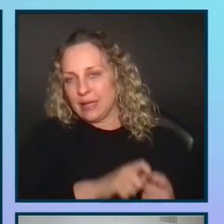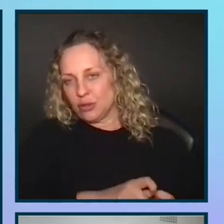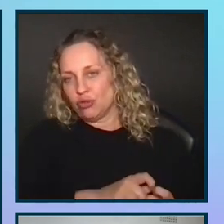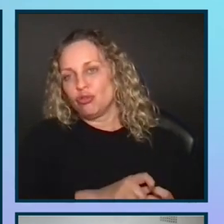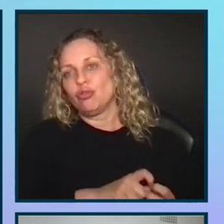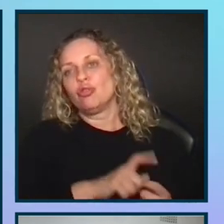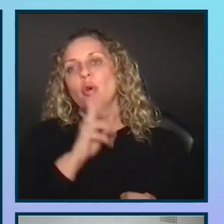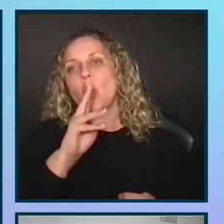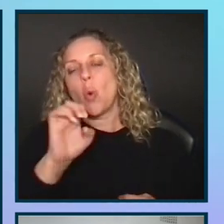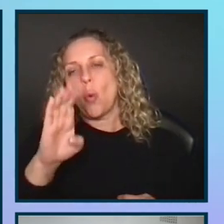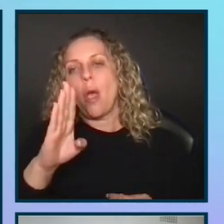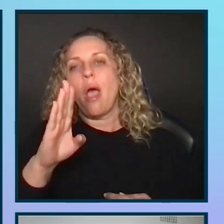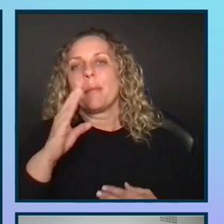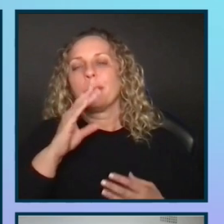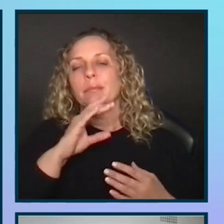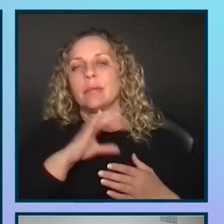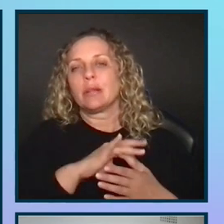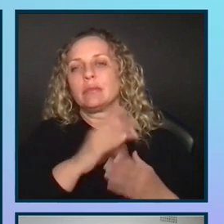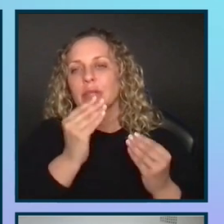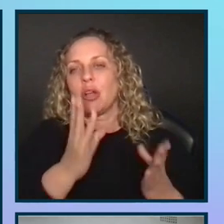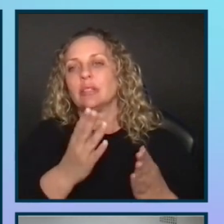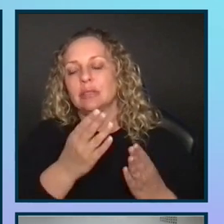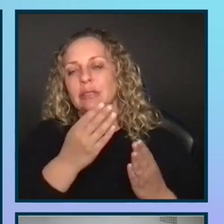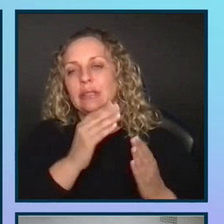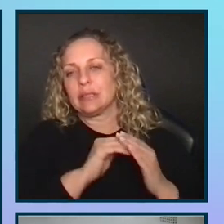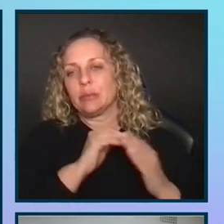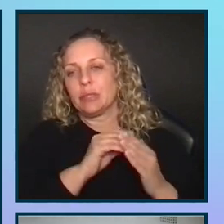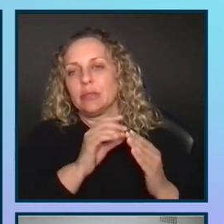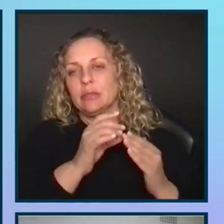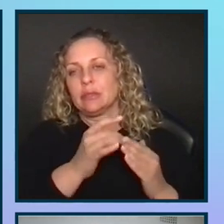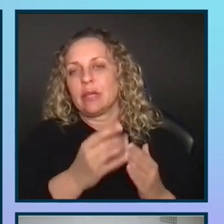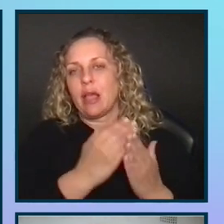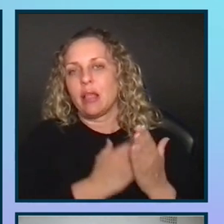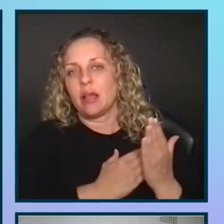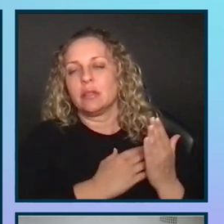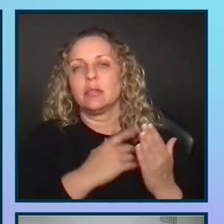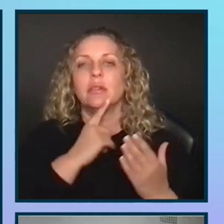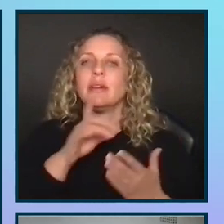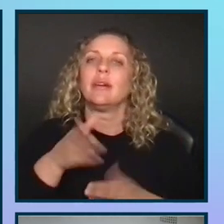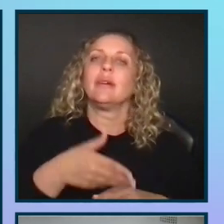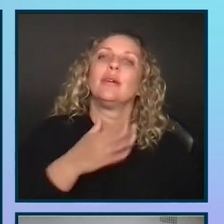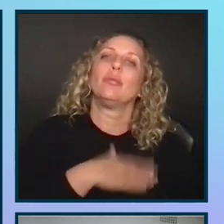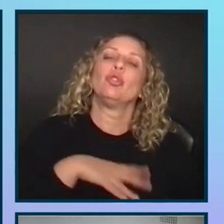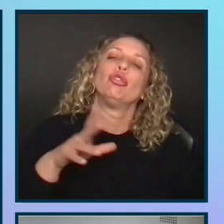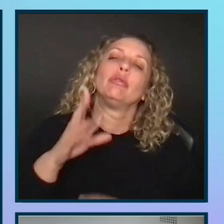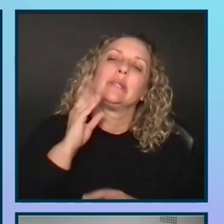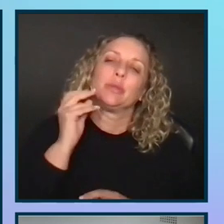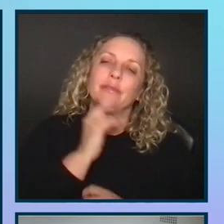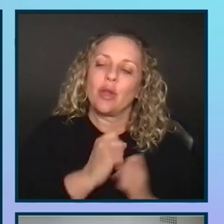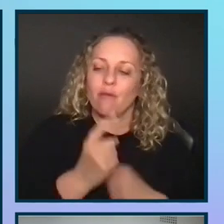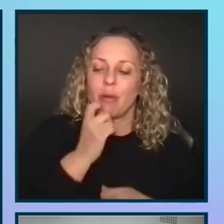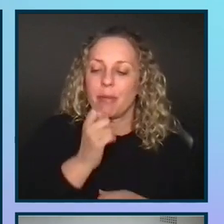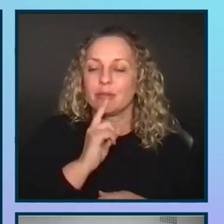accessibility guidelines. It will improve your designs and the user experience for everyone, ensuring that